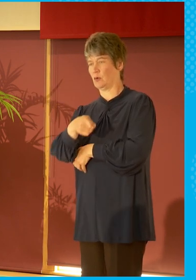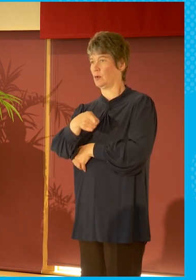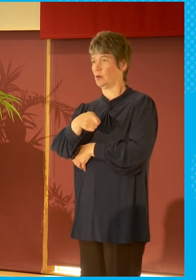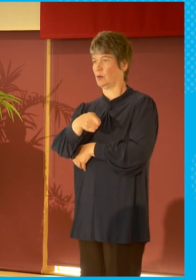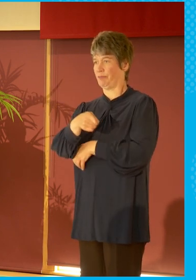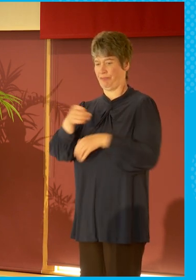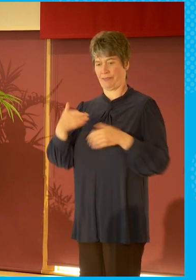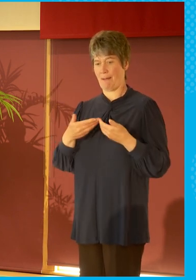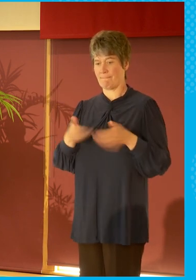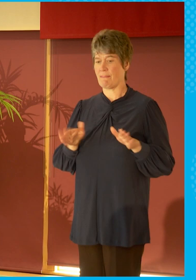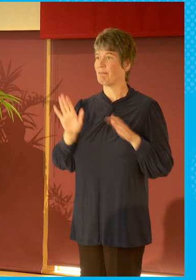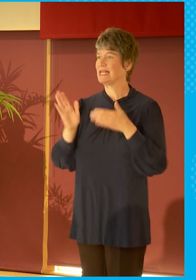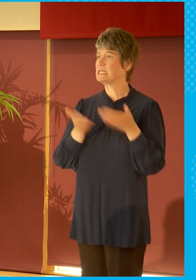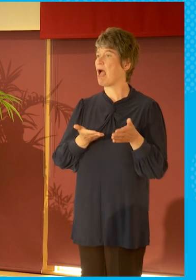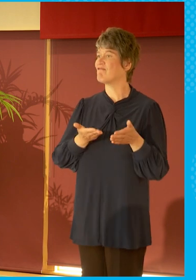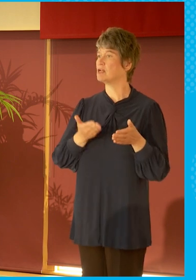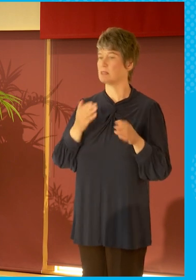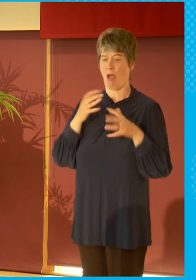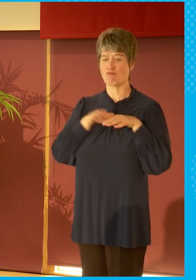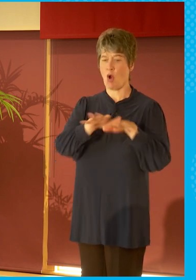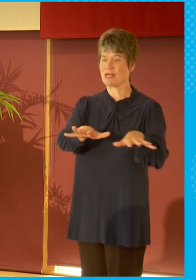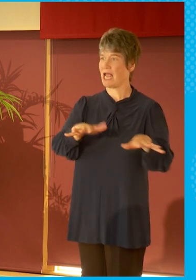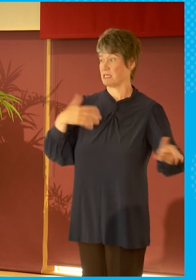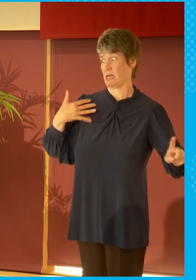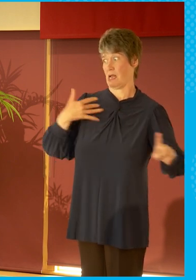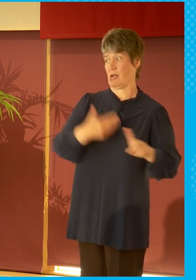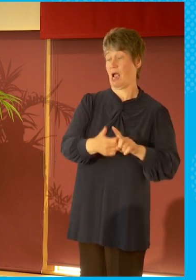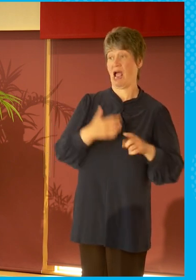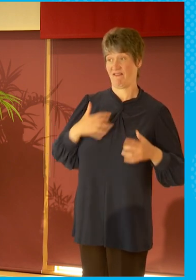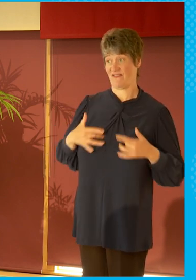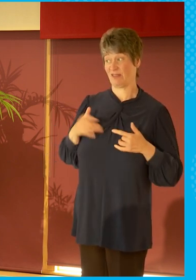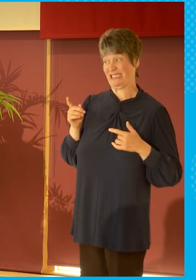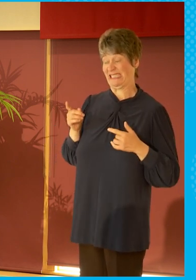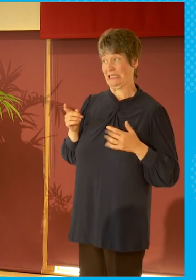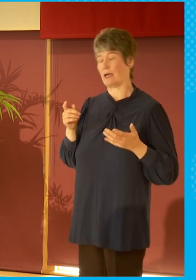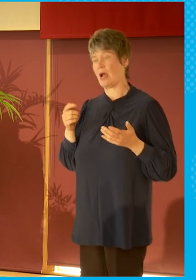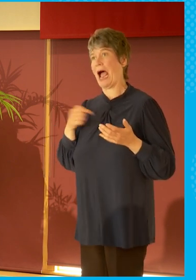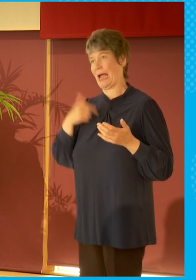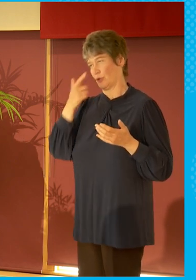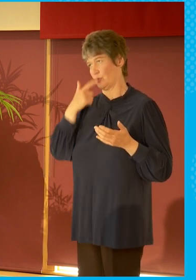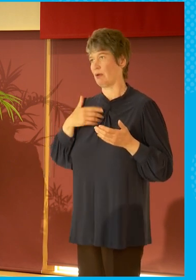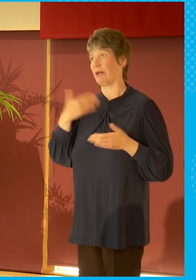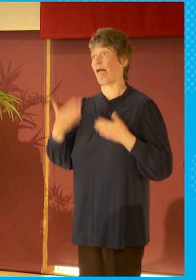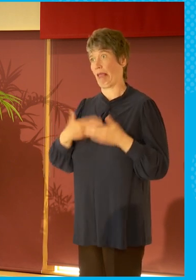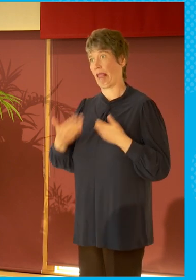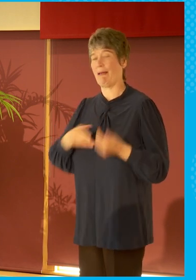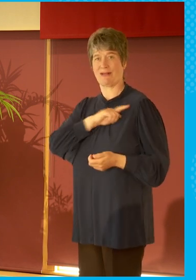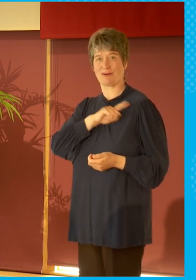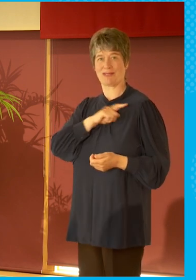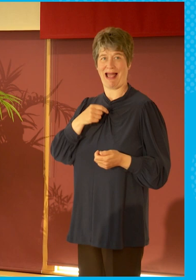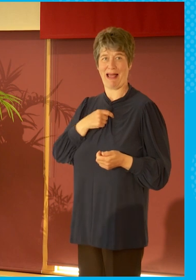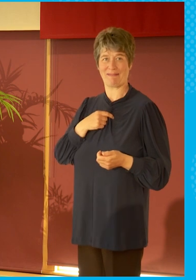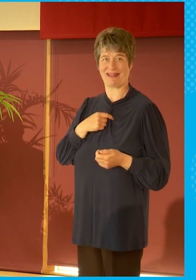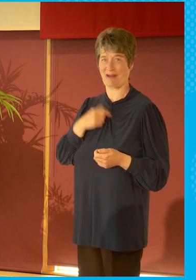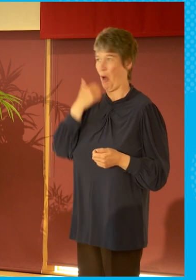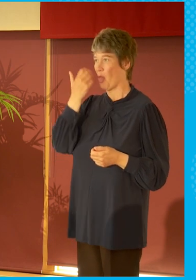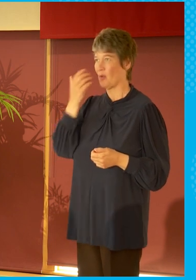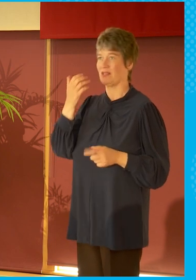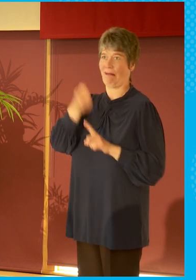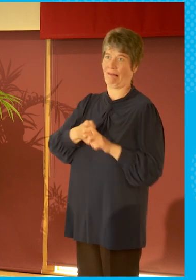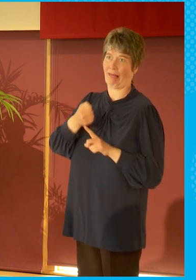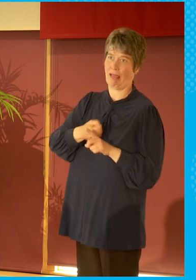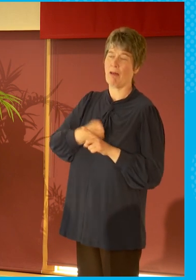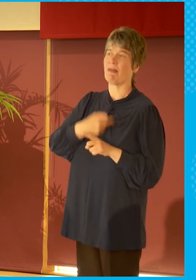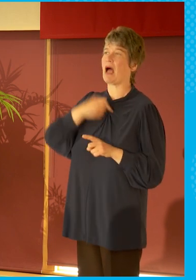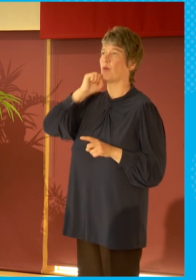period. I could go on, of course, since I've spent years going on about things, but I will just stop there